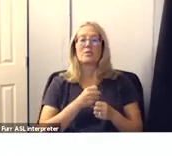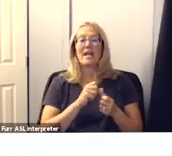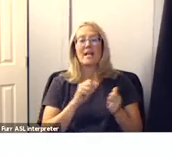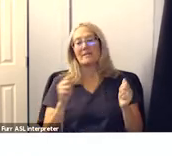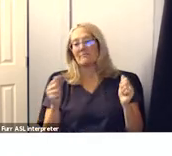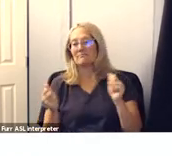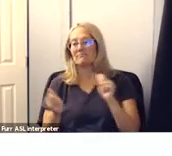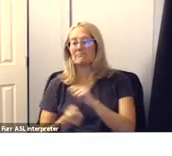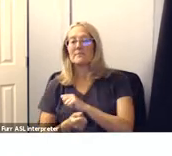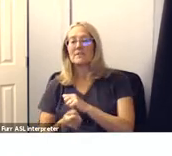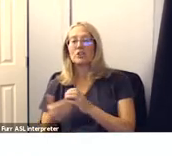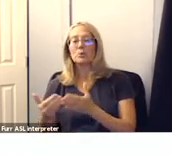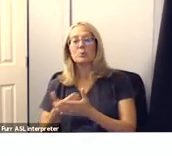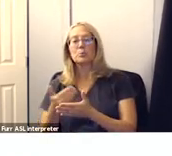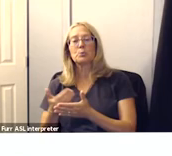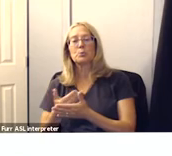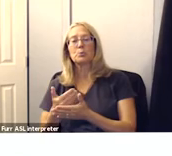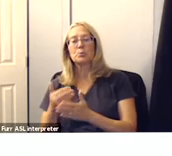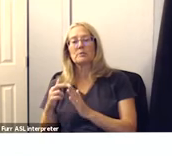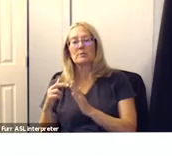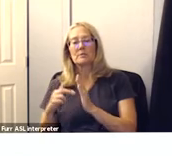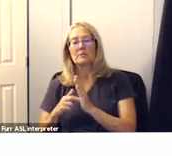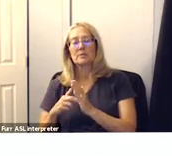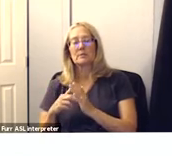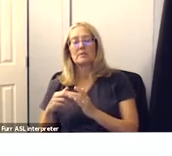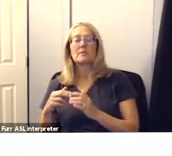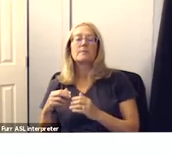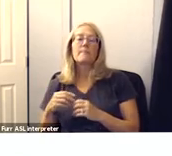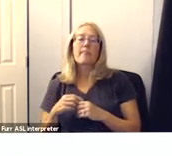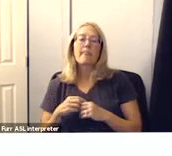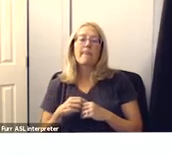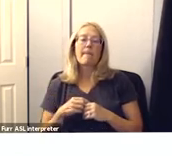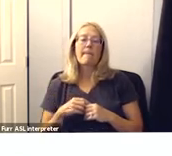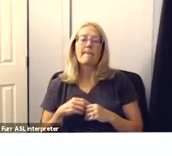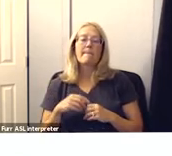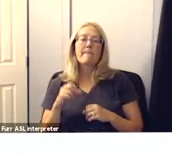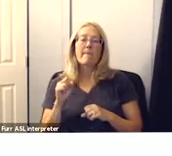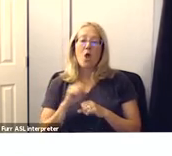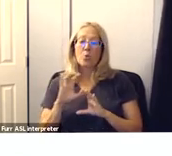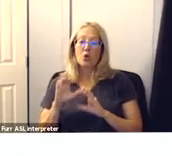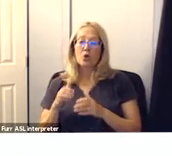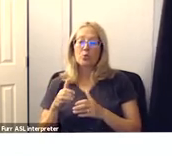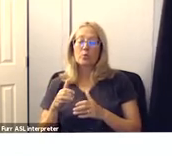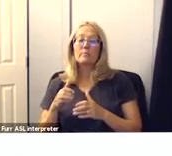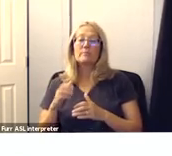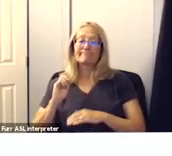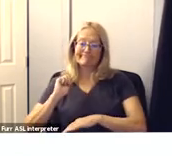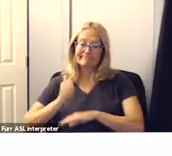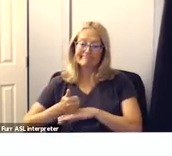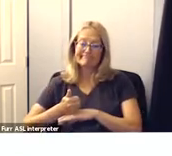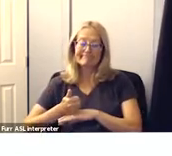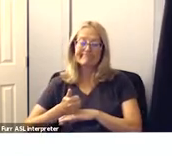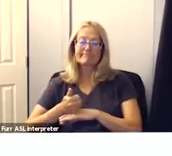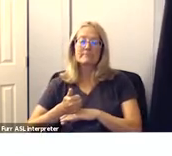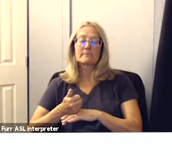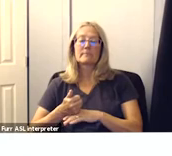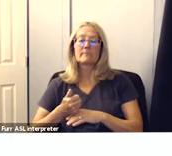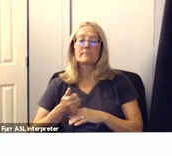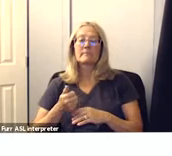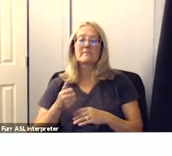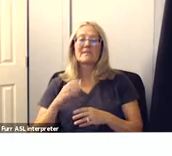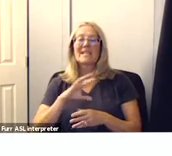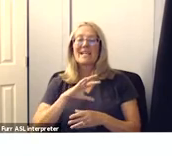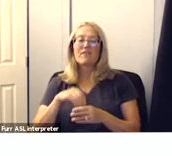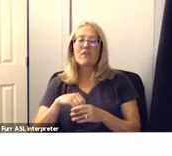considering tonight um a work group was assembled that was comprised of a